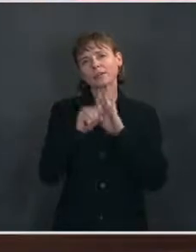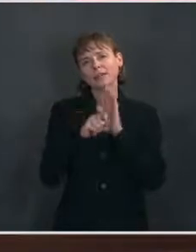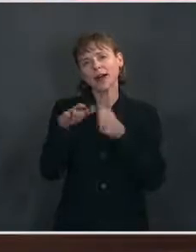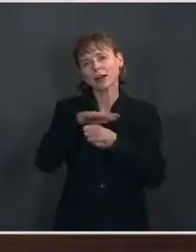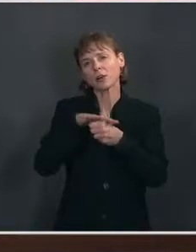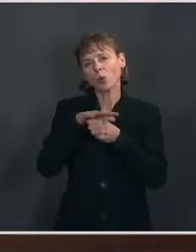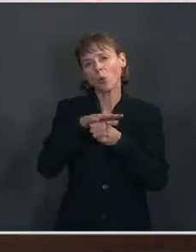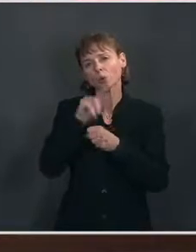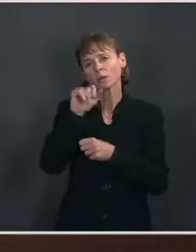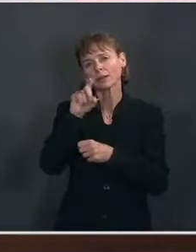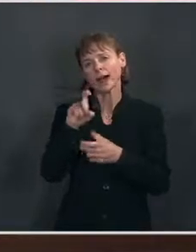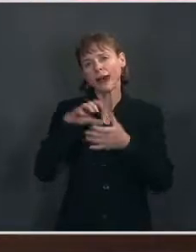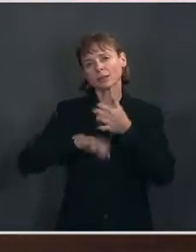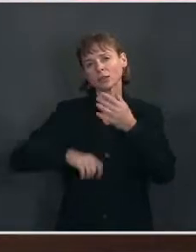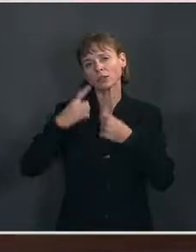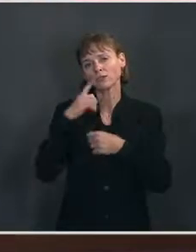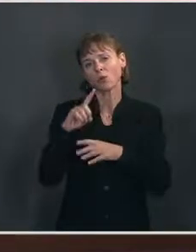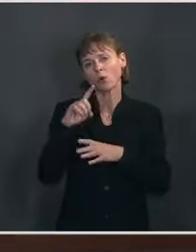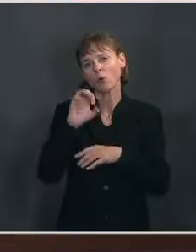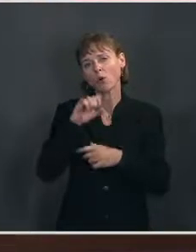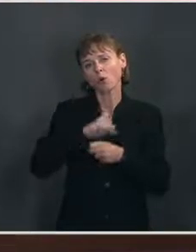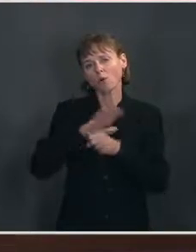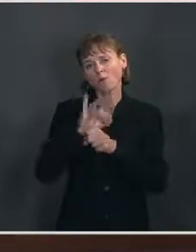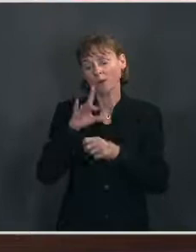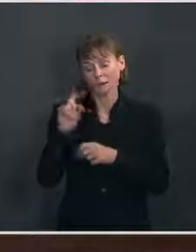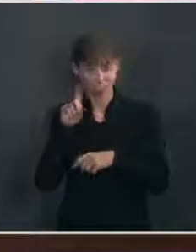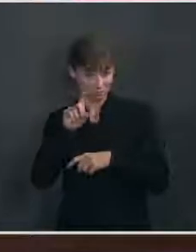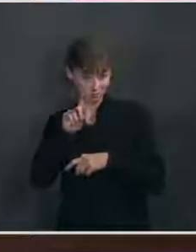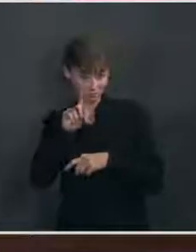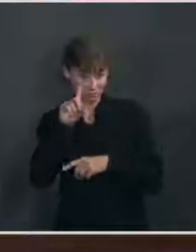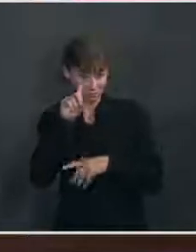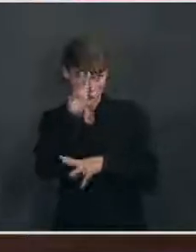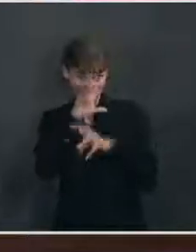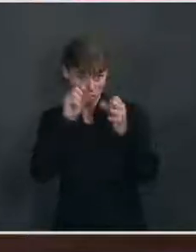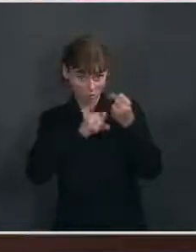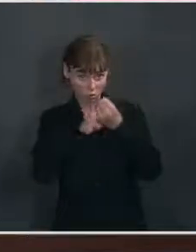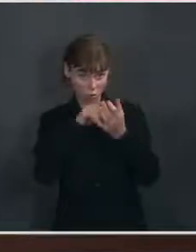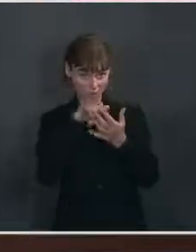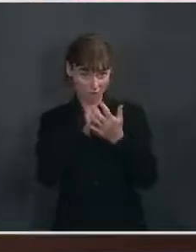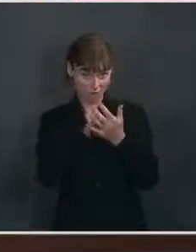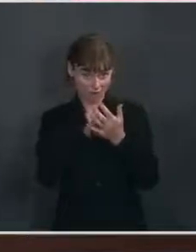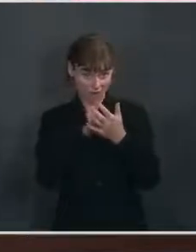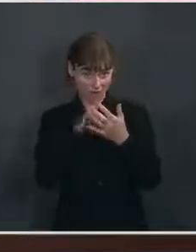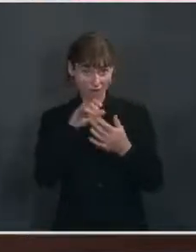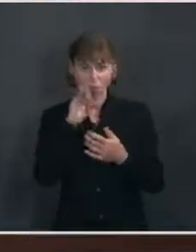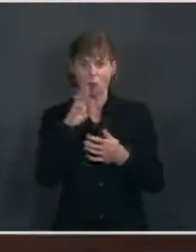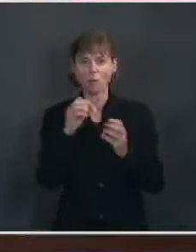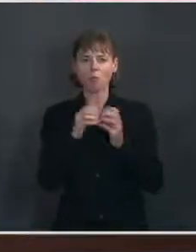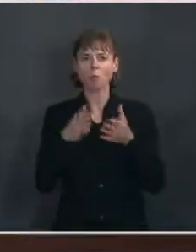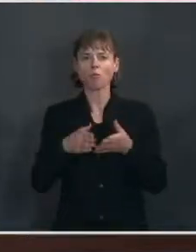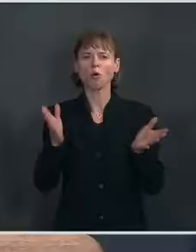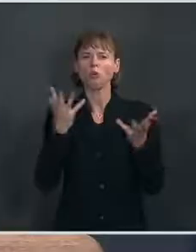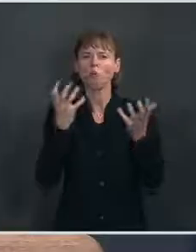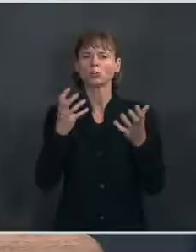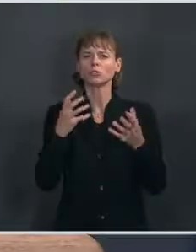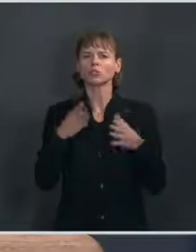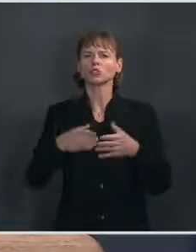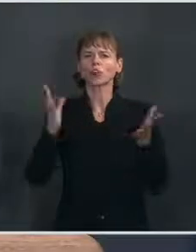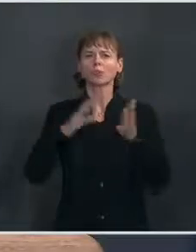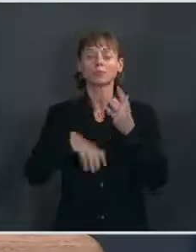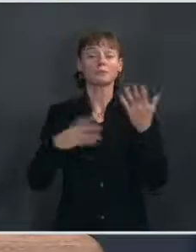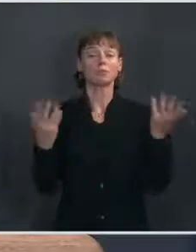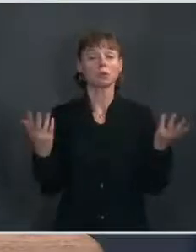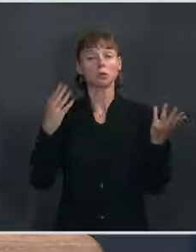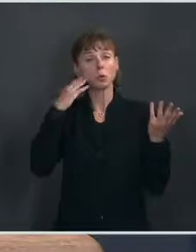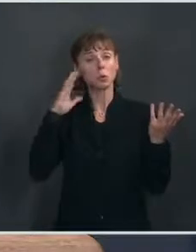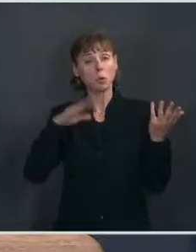Does the President support those insertions? And more broadly, does he support a general repeal of that deduction? Ms. You know, the